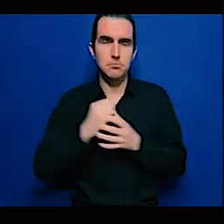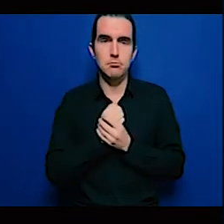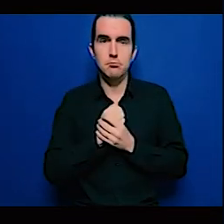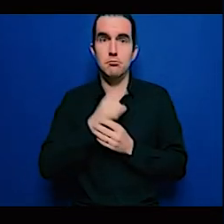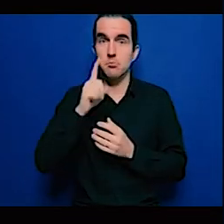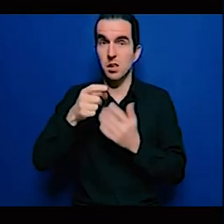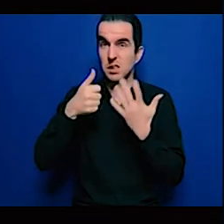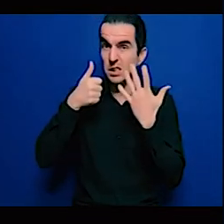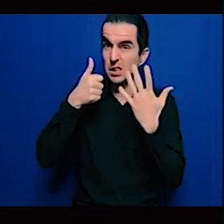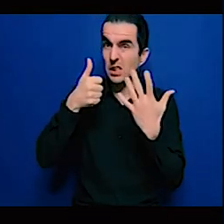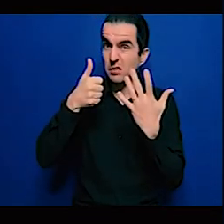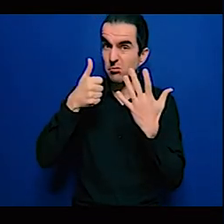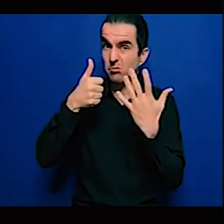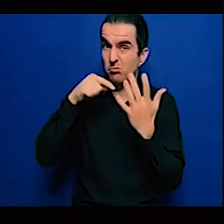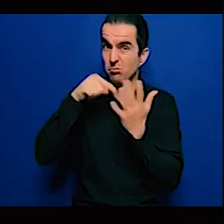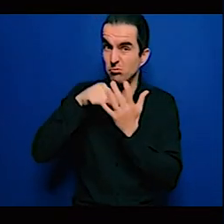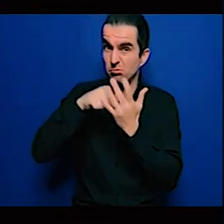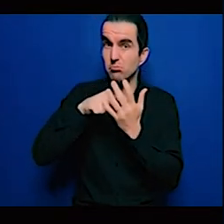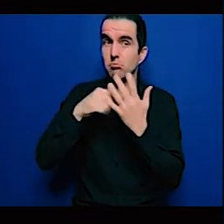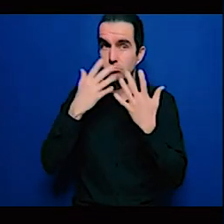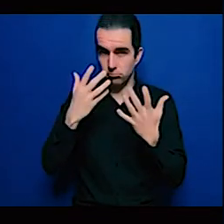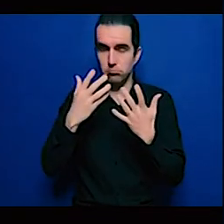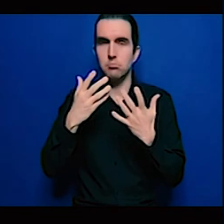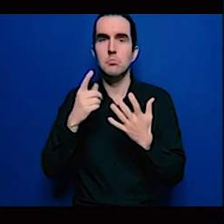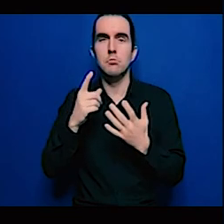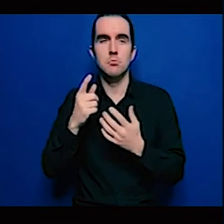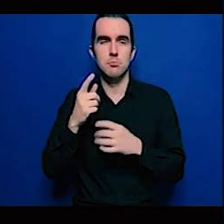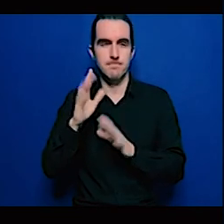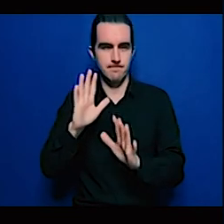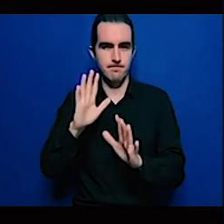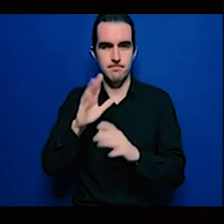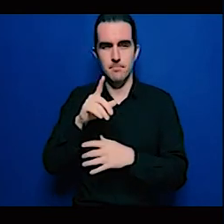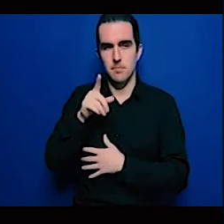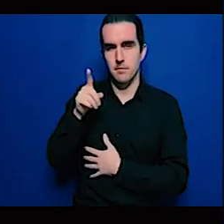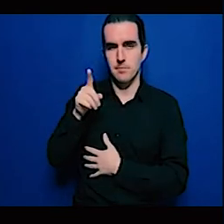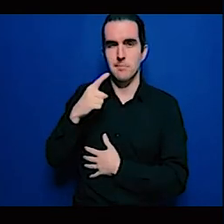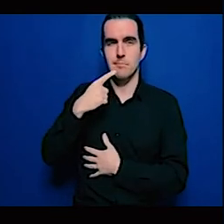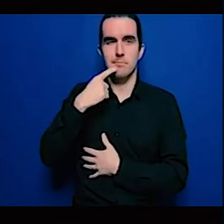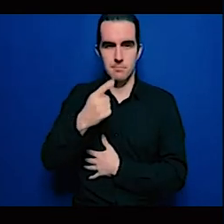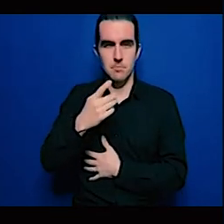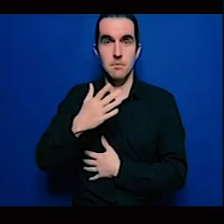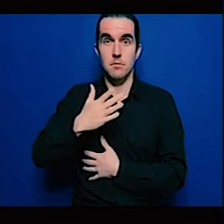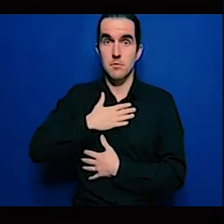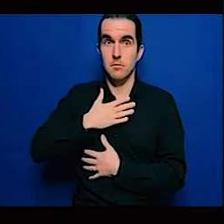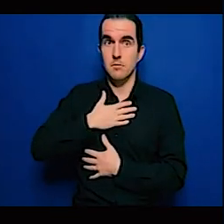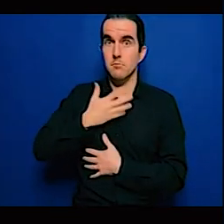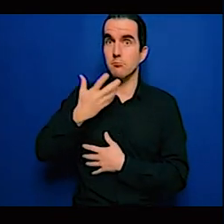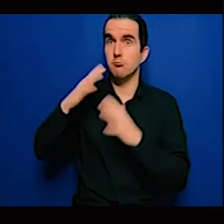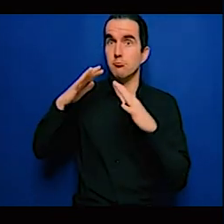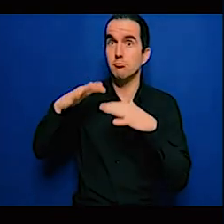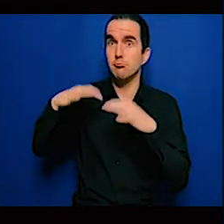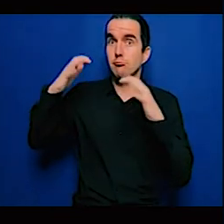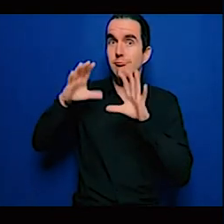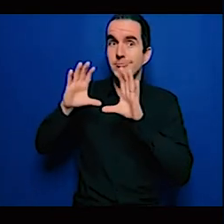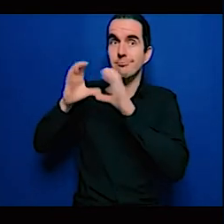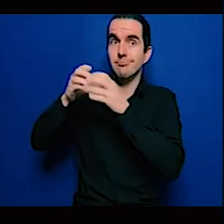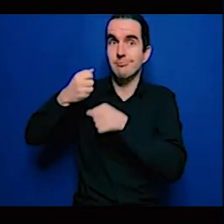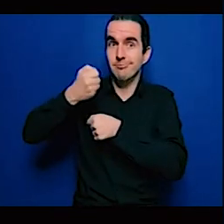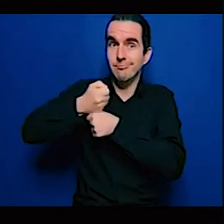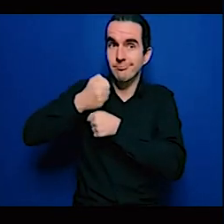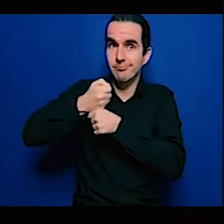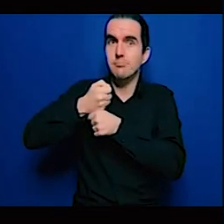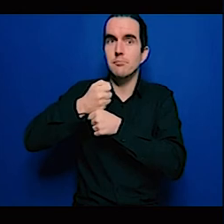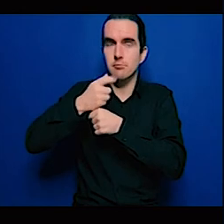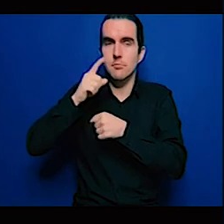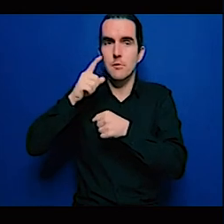one voice to the political actors for countries in terms of financing he